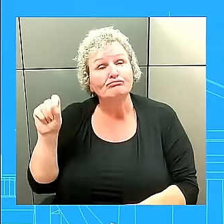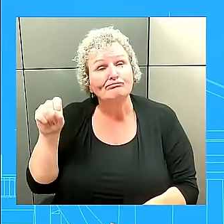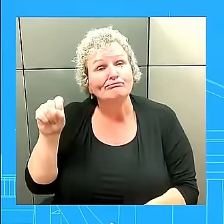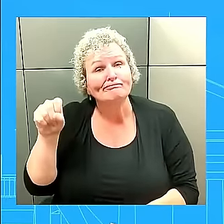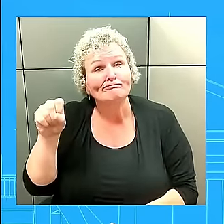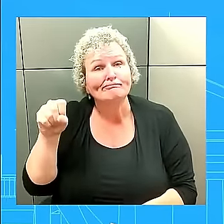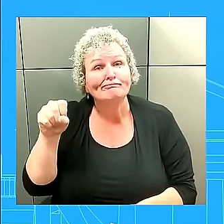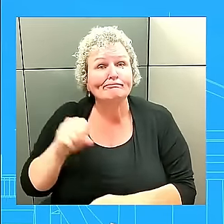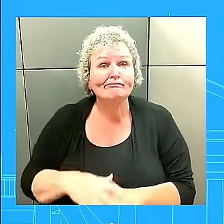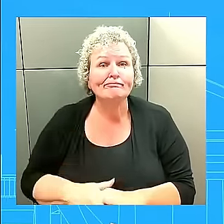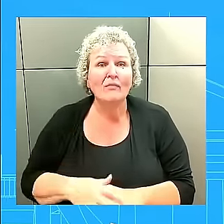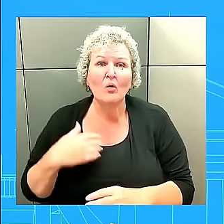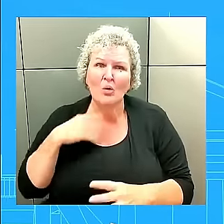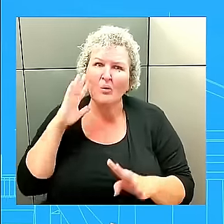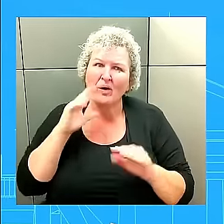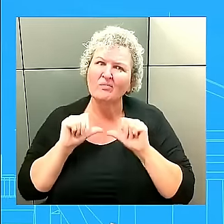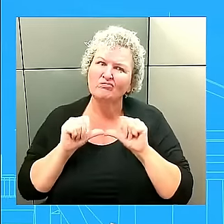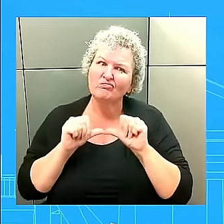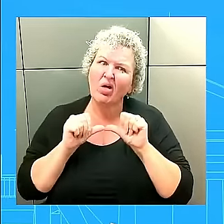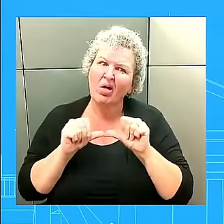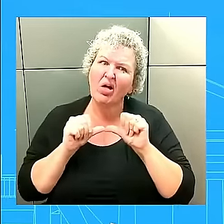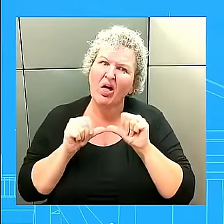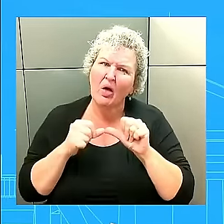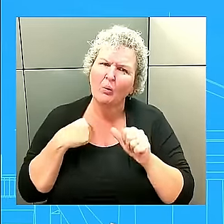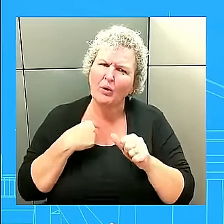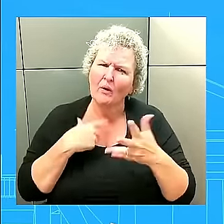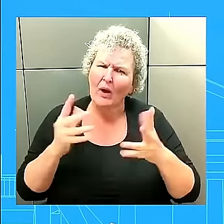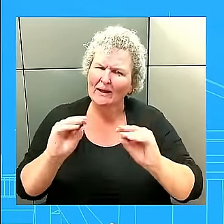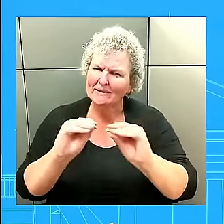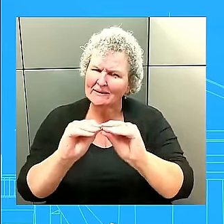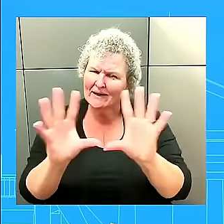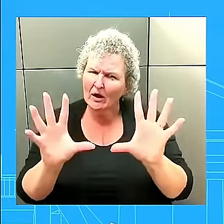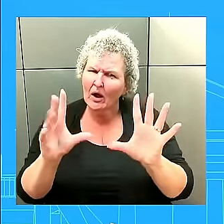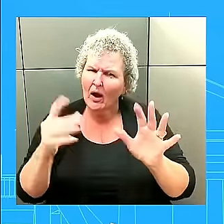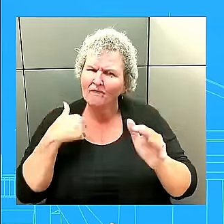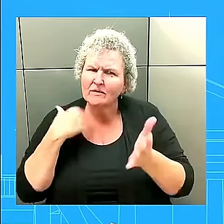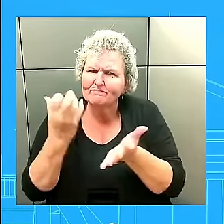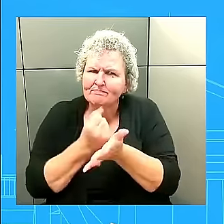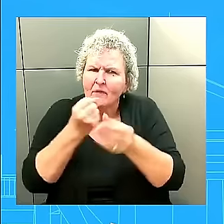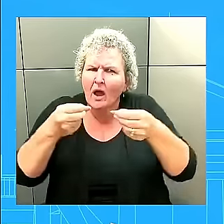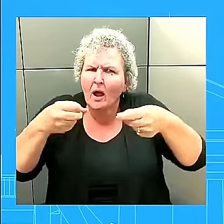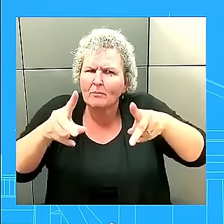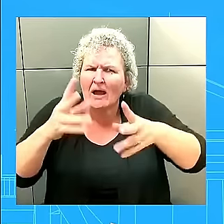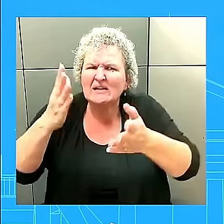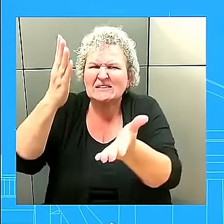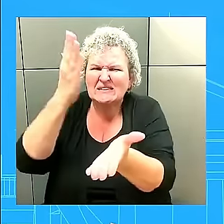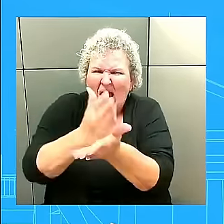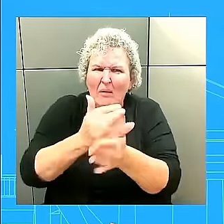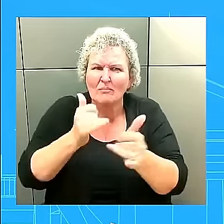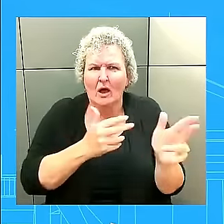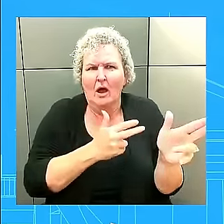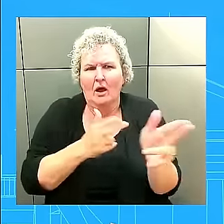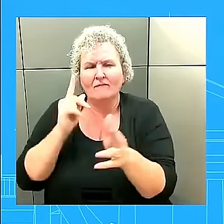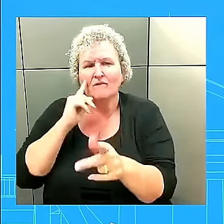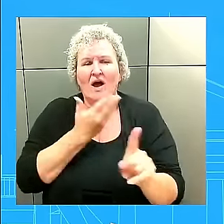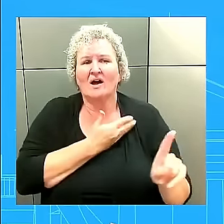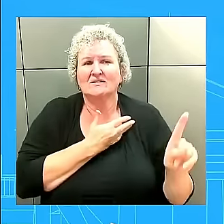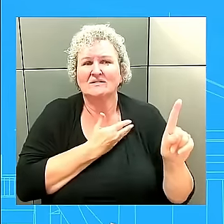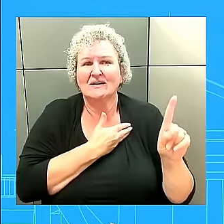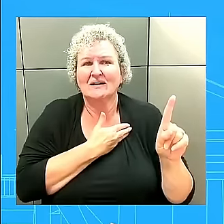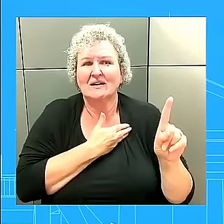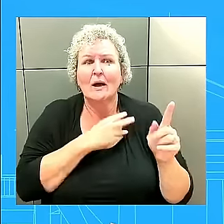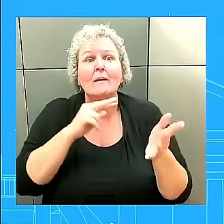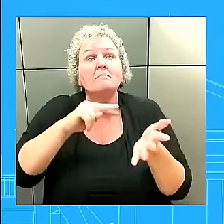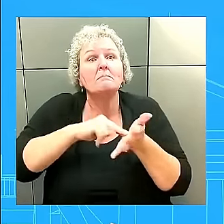opportunity here to get a ceasefire, a ceasefire for Gaza that brings the hostages home and increases humanitarian assistance, and